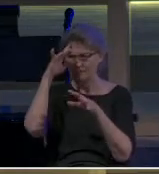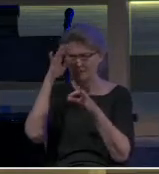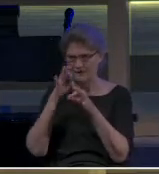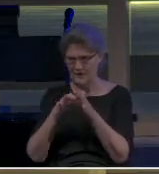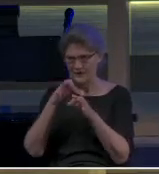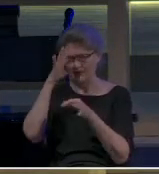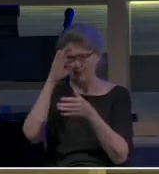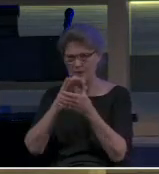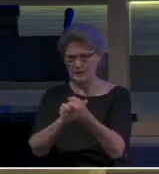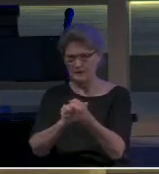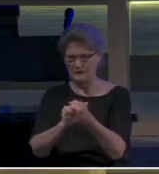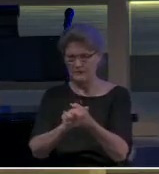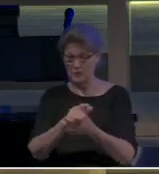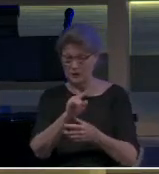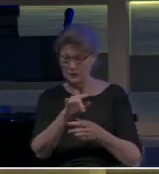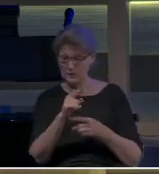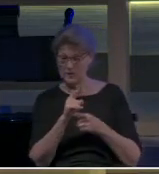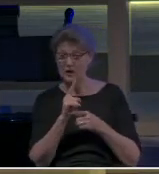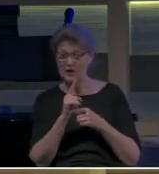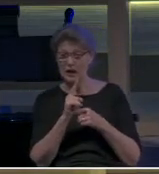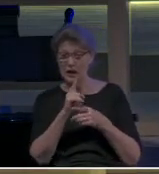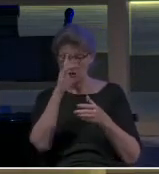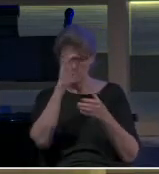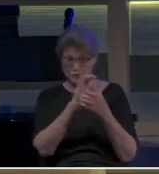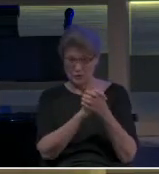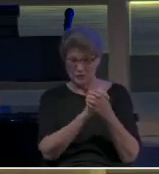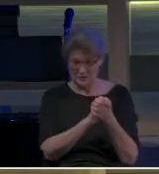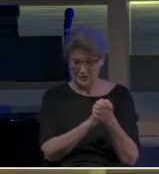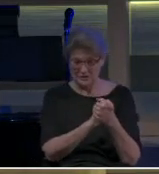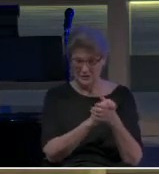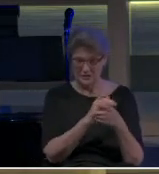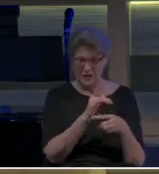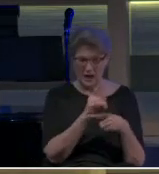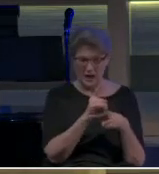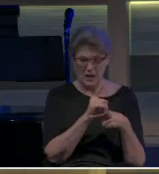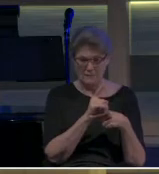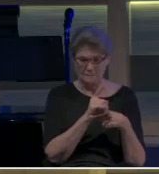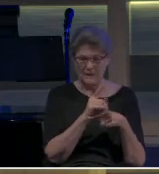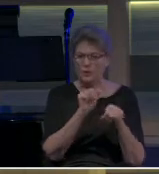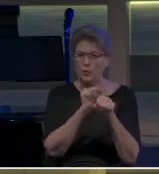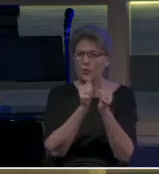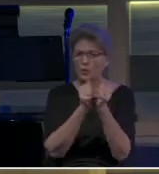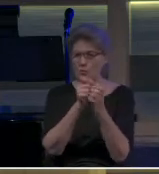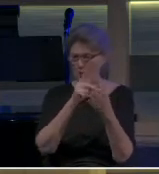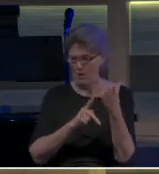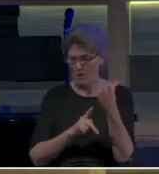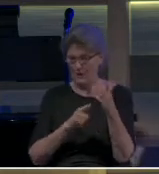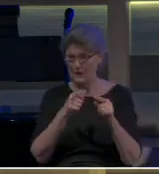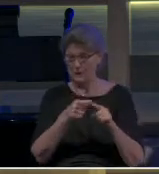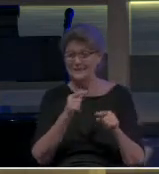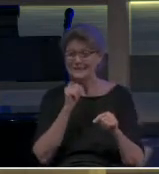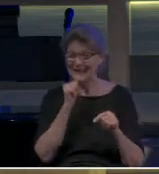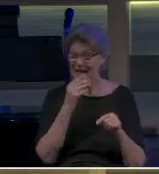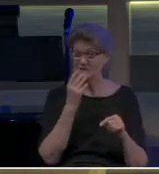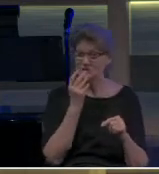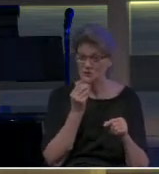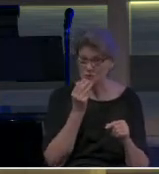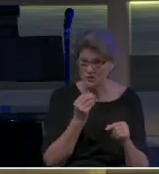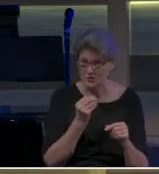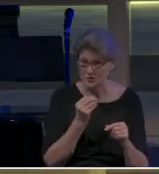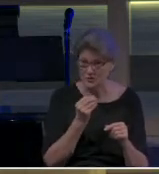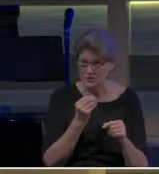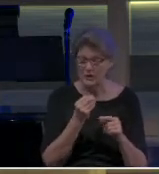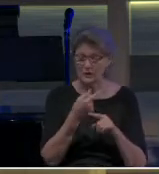trusted Gentile co-worker. He was a Gentile co-worker. It comes out in Galatians chapter 2